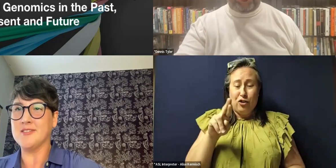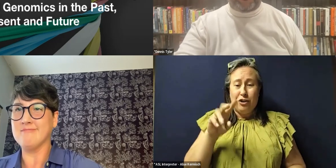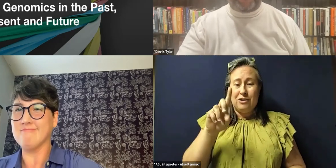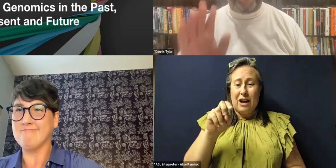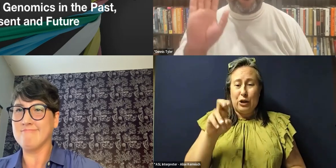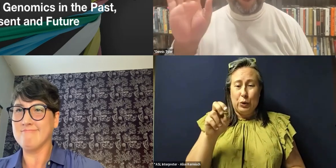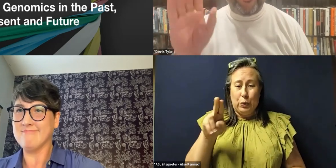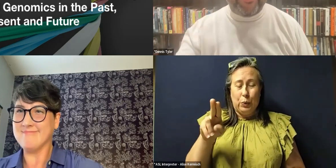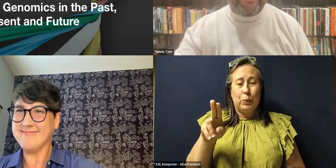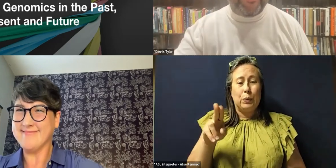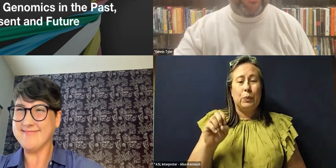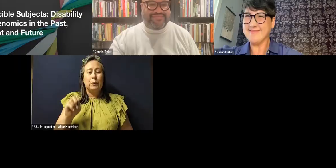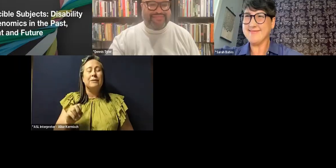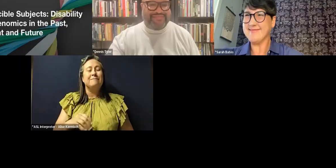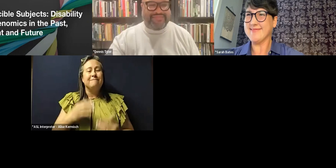Professor Tyler.